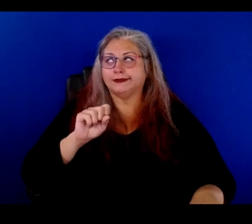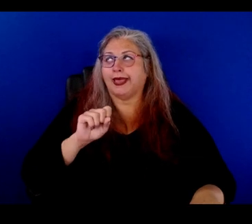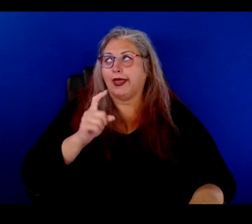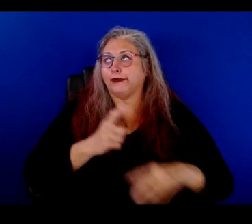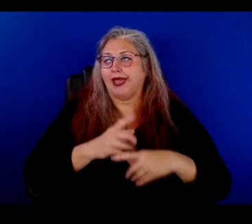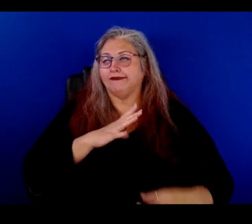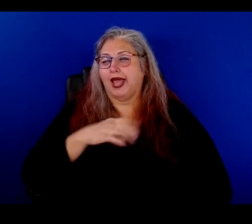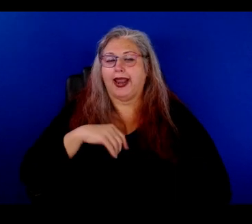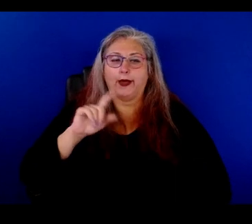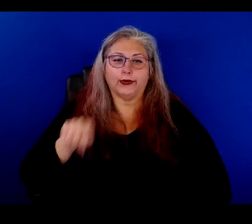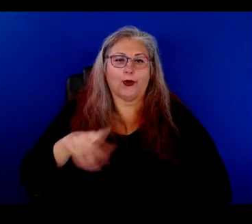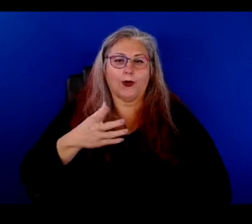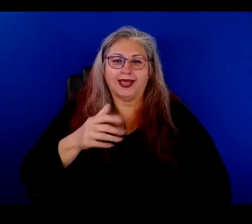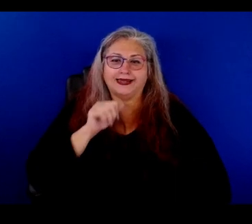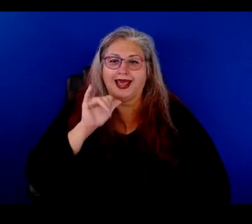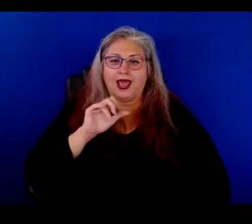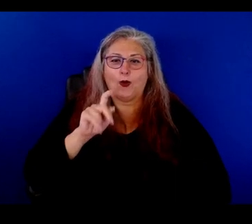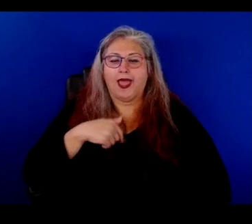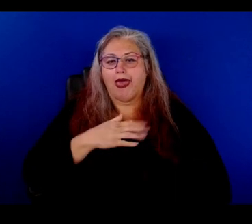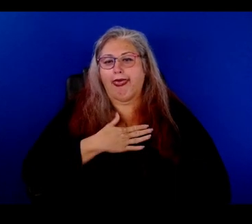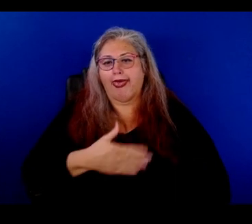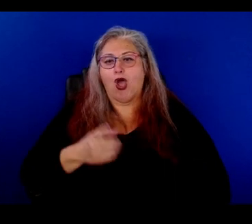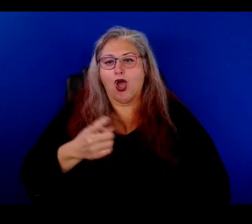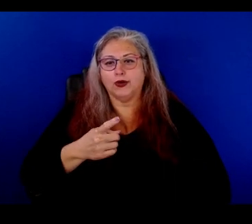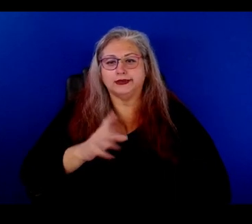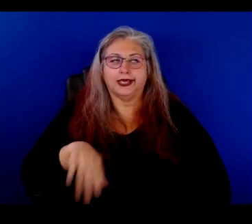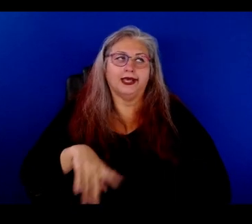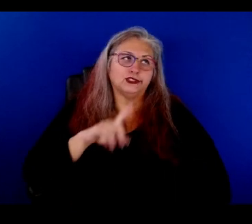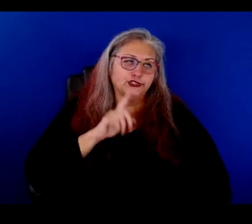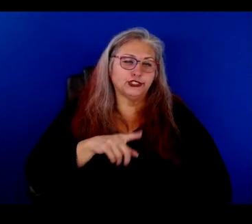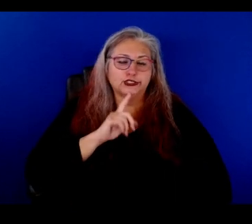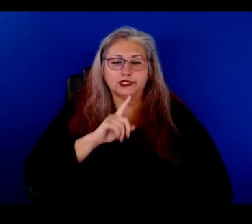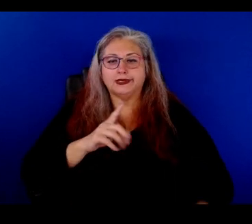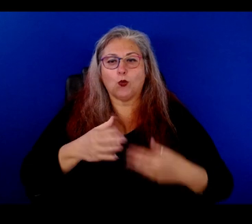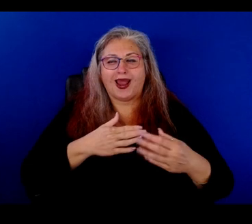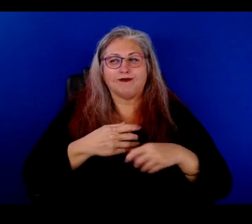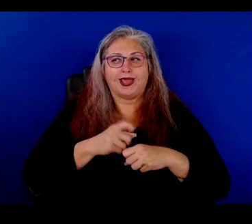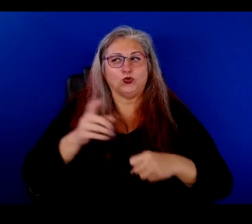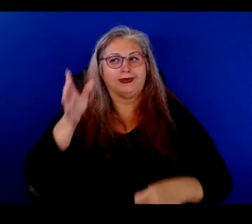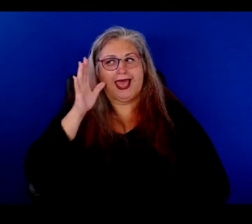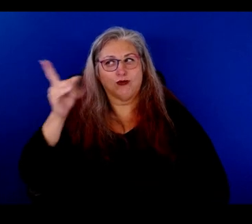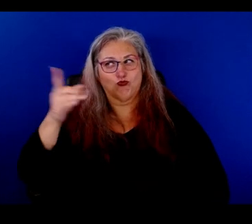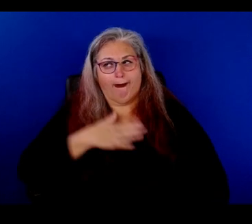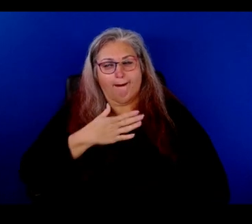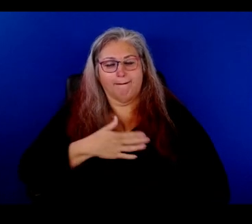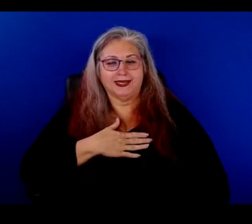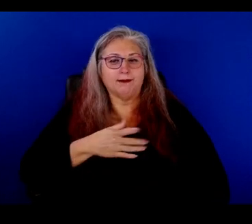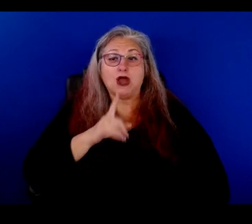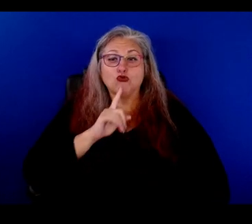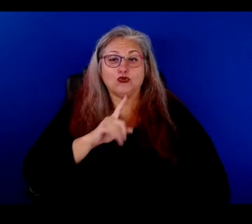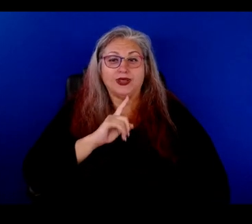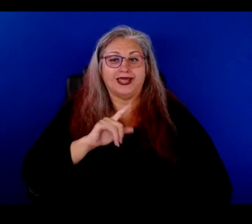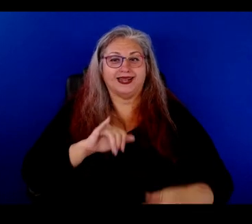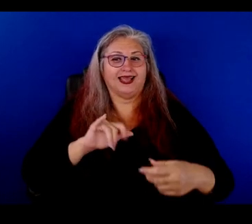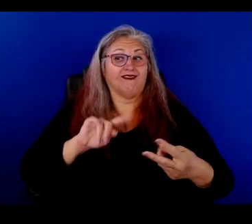I'll go, you know, it wasn't like, okay, I'll do it. It was always like, sure, anything to make you happy, dad. And it was really vice